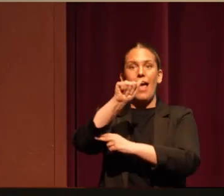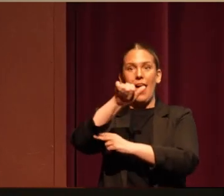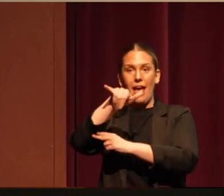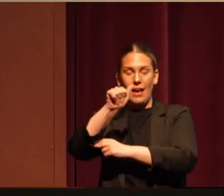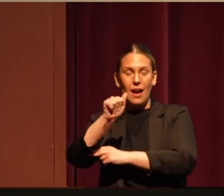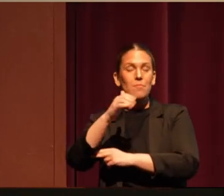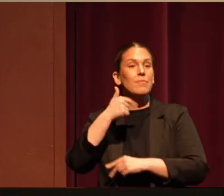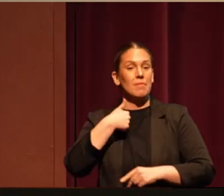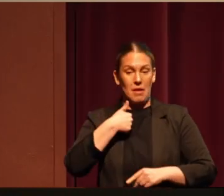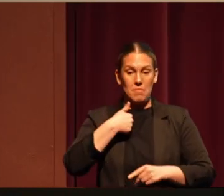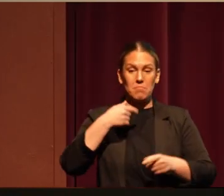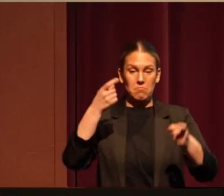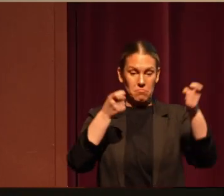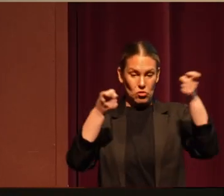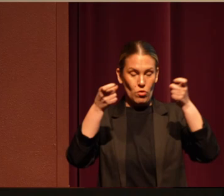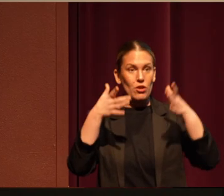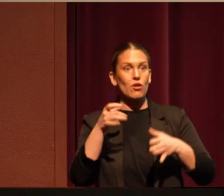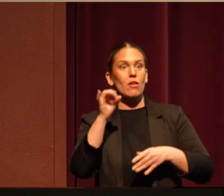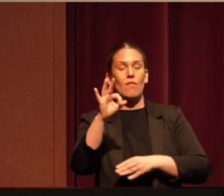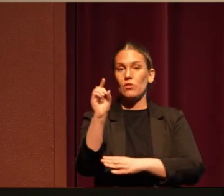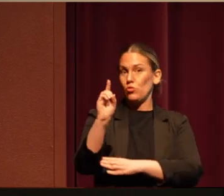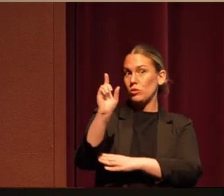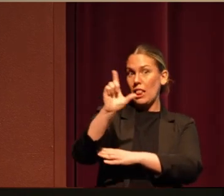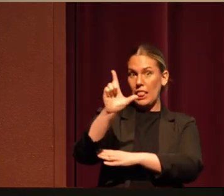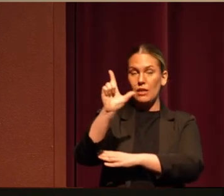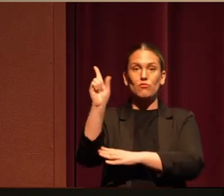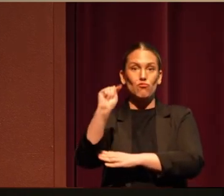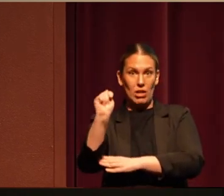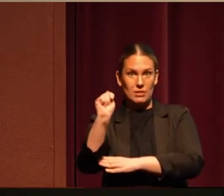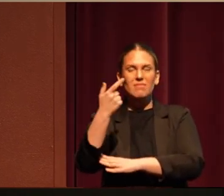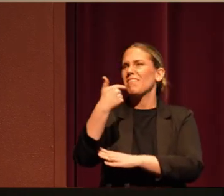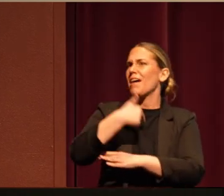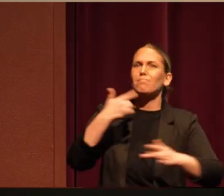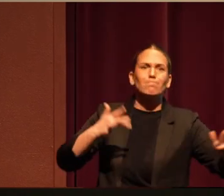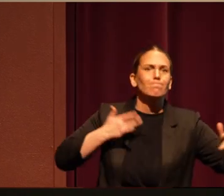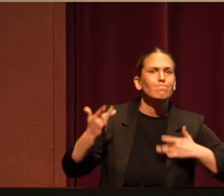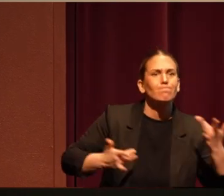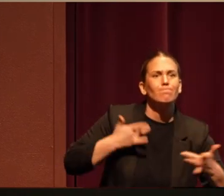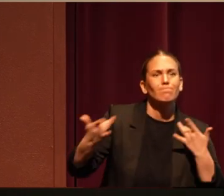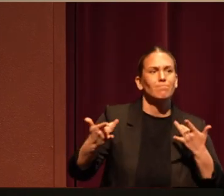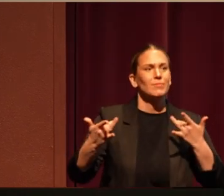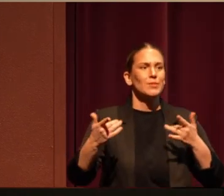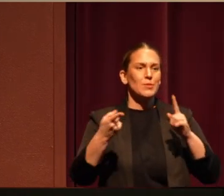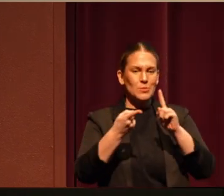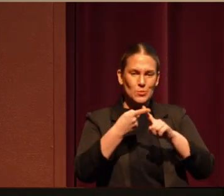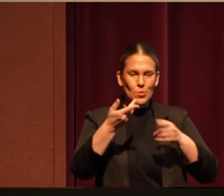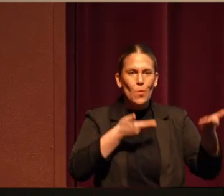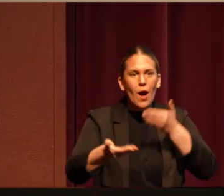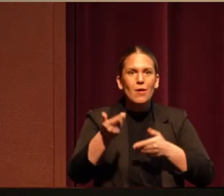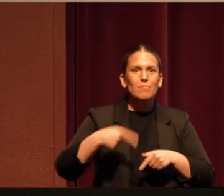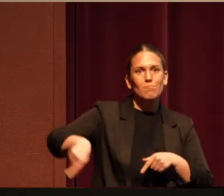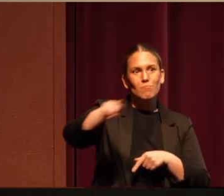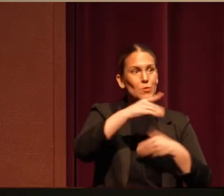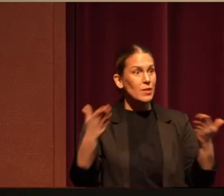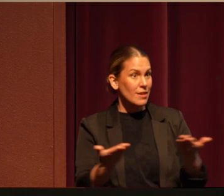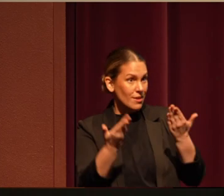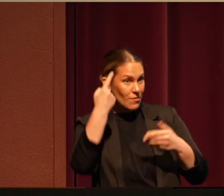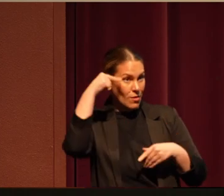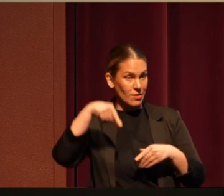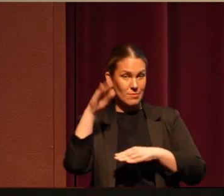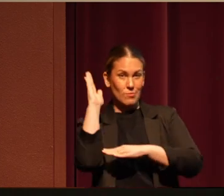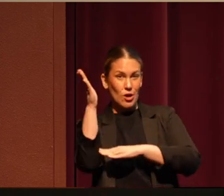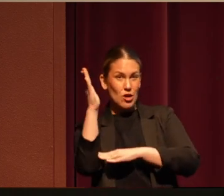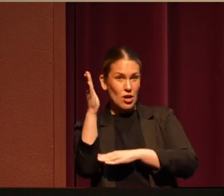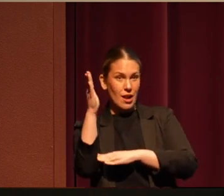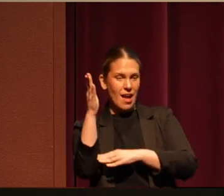Director of the Deschutes Land Trust and I am just so excited to welcome you all to tonight's presentation and to culminate what's been